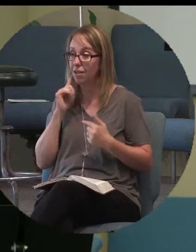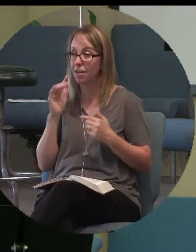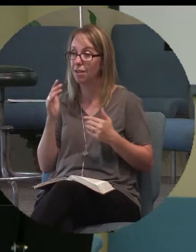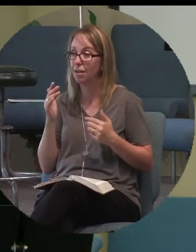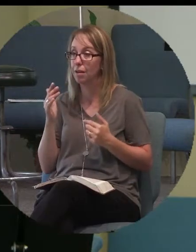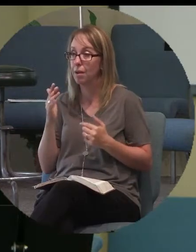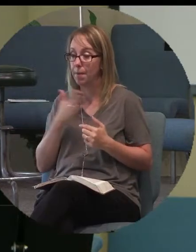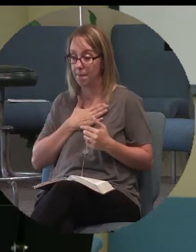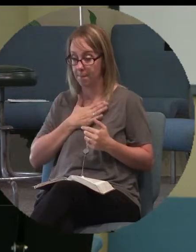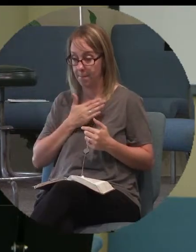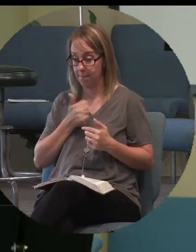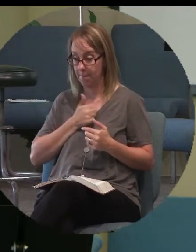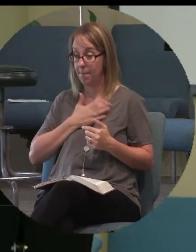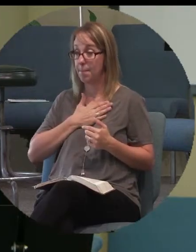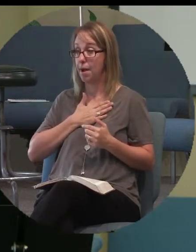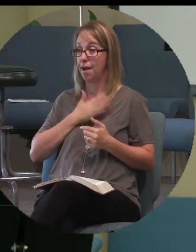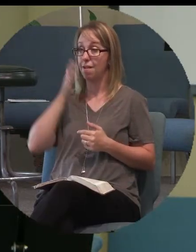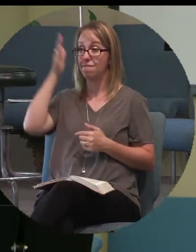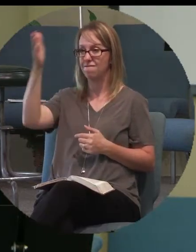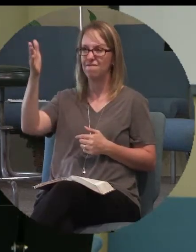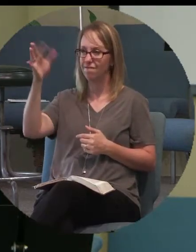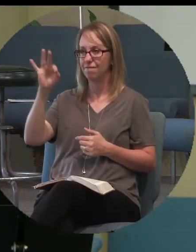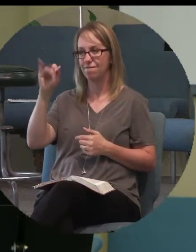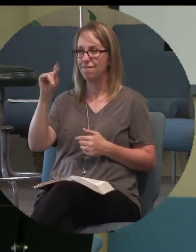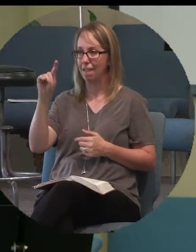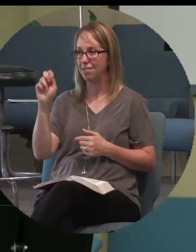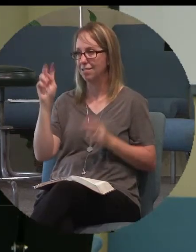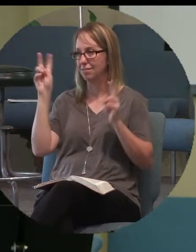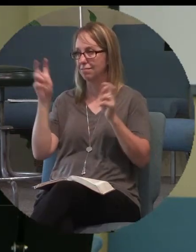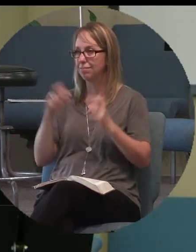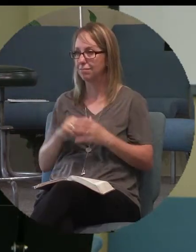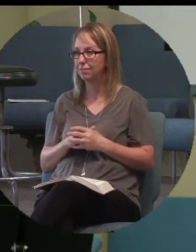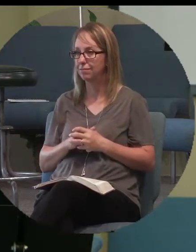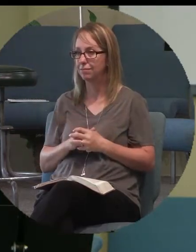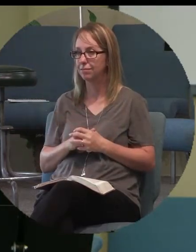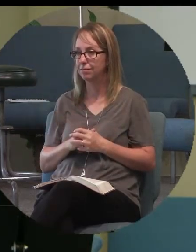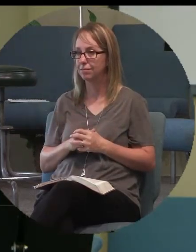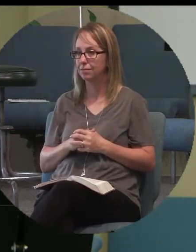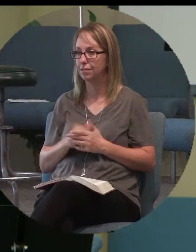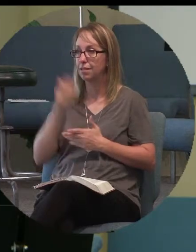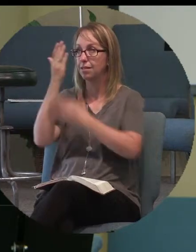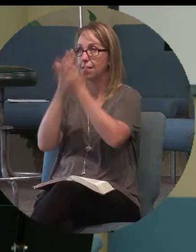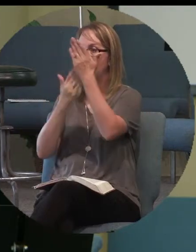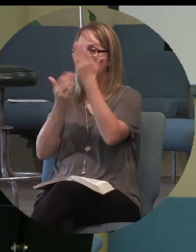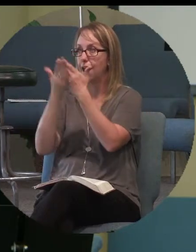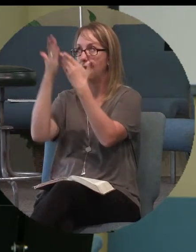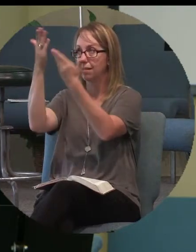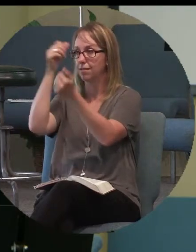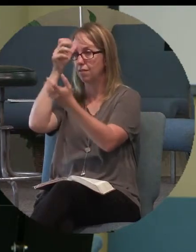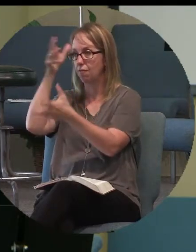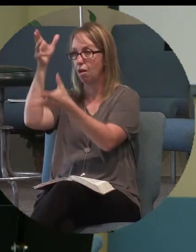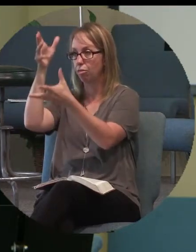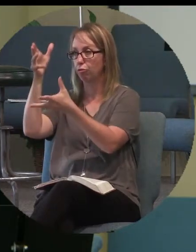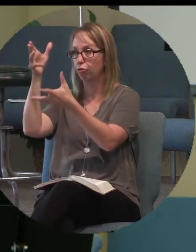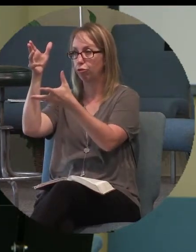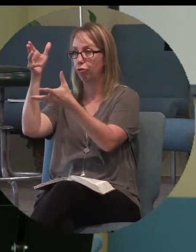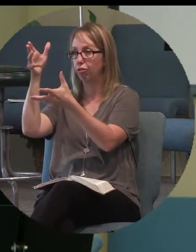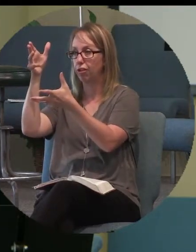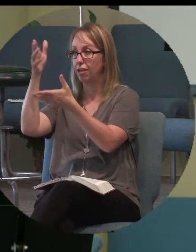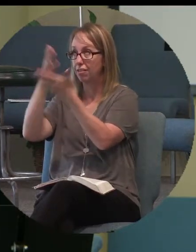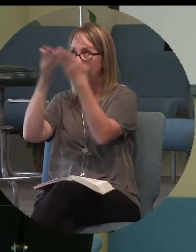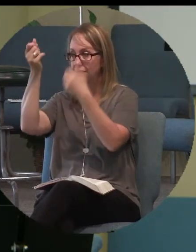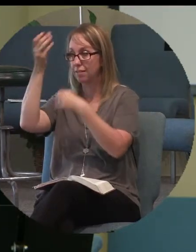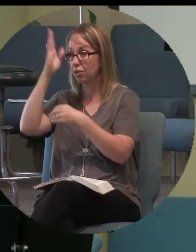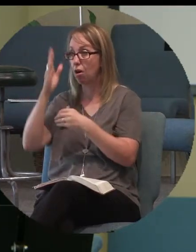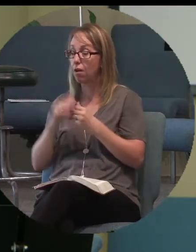my fate, if you believe in fate, in the hands of the Father, in the hands of God